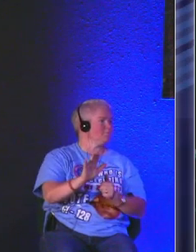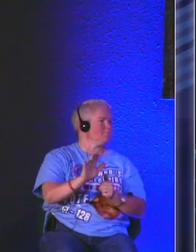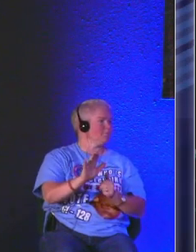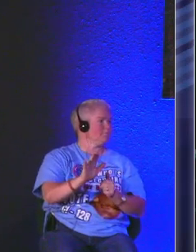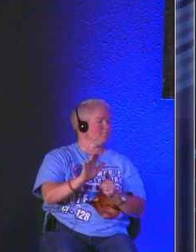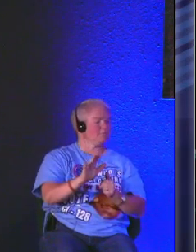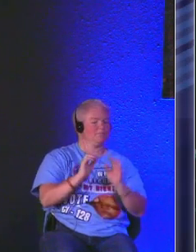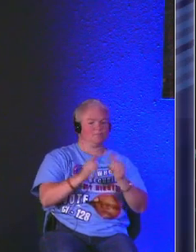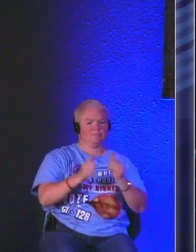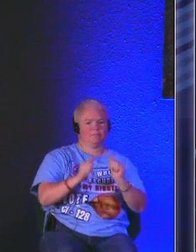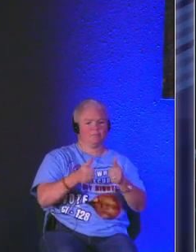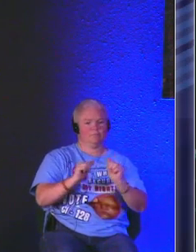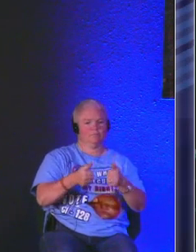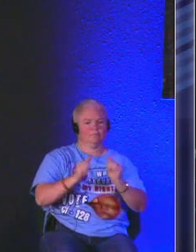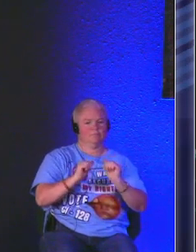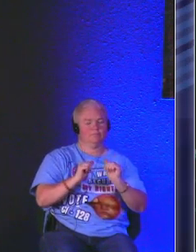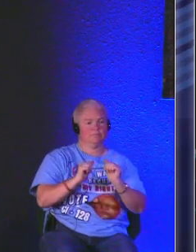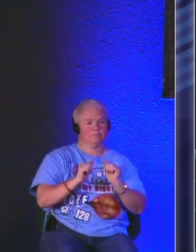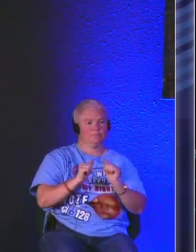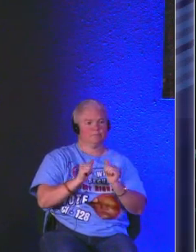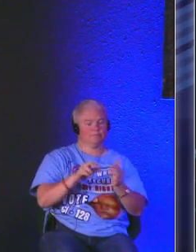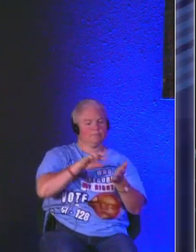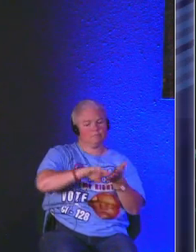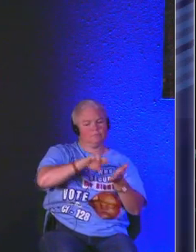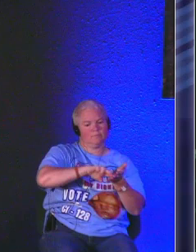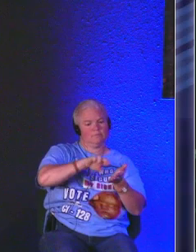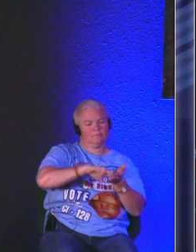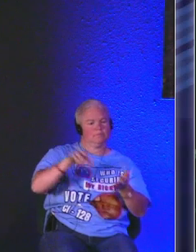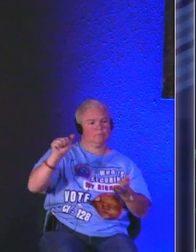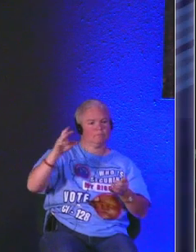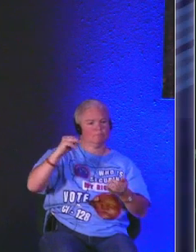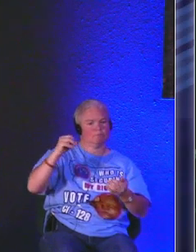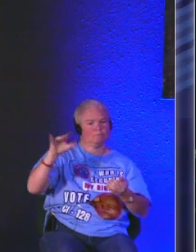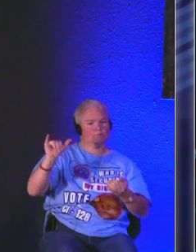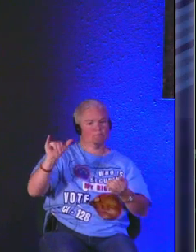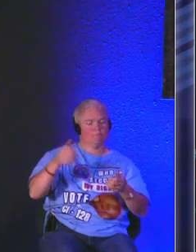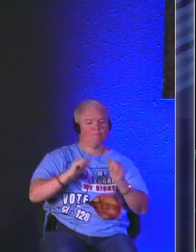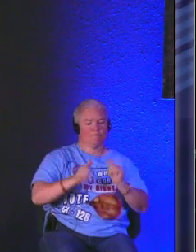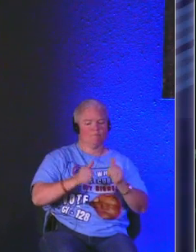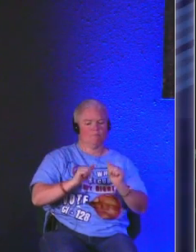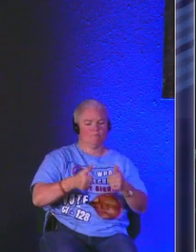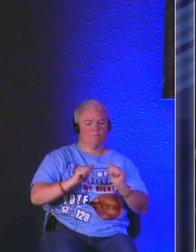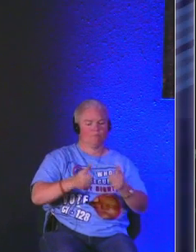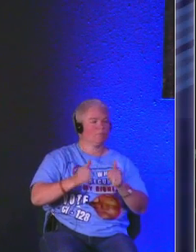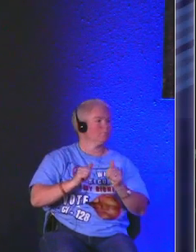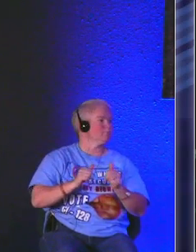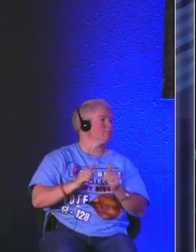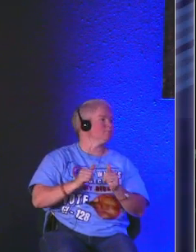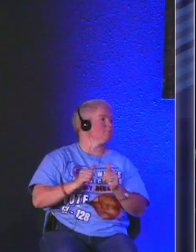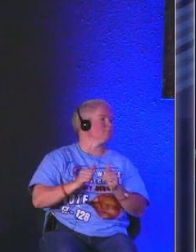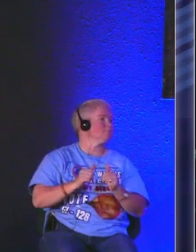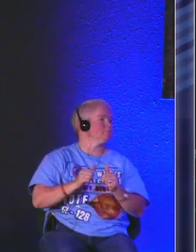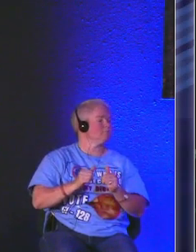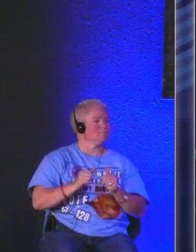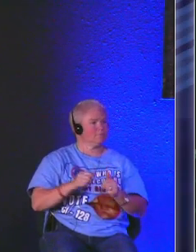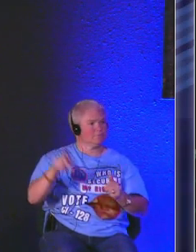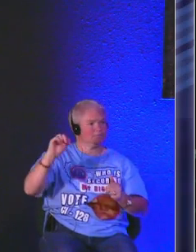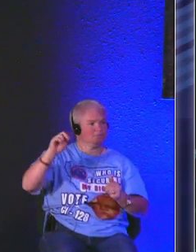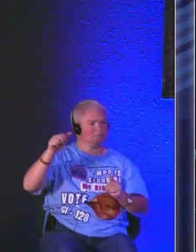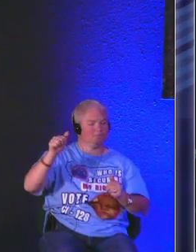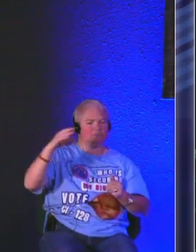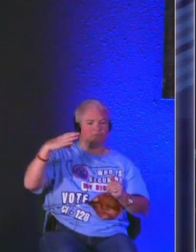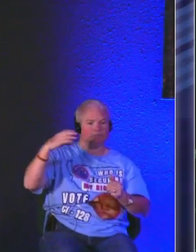this game is uh read it uh Amy what is that game that we have in there taco versus